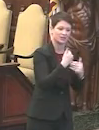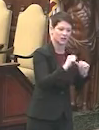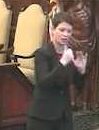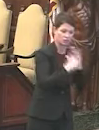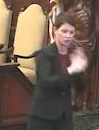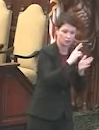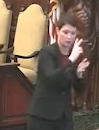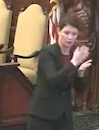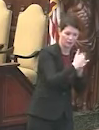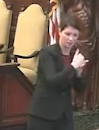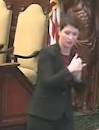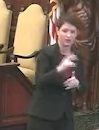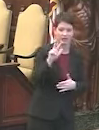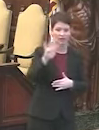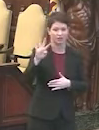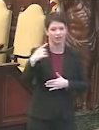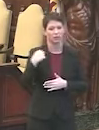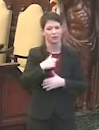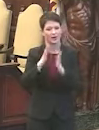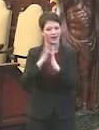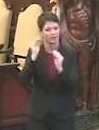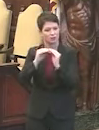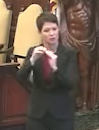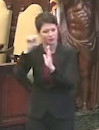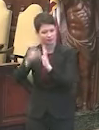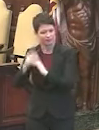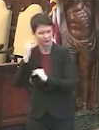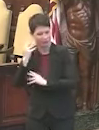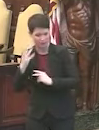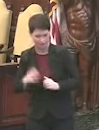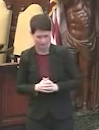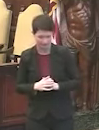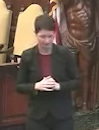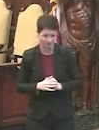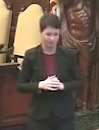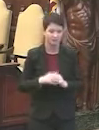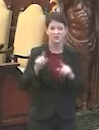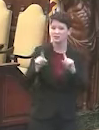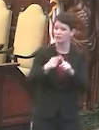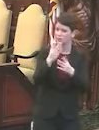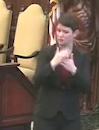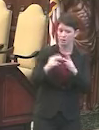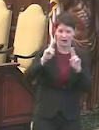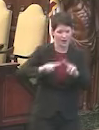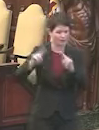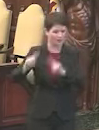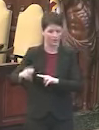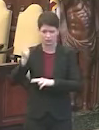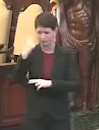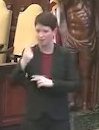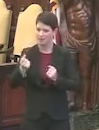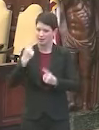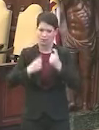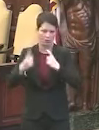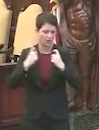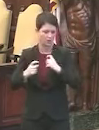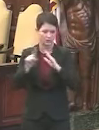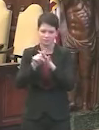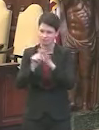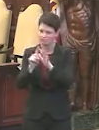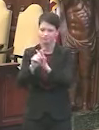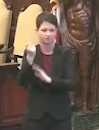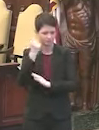And for 34, we're requesting additional information. Now, we know with this first phase of applications, many questions have been